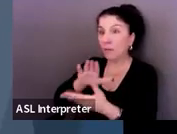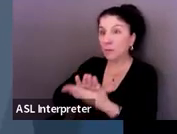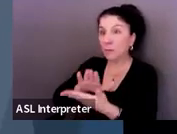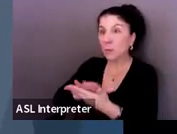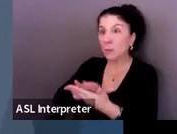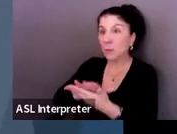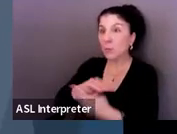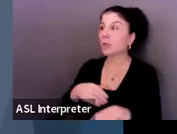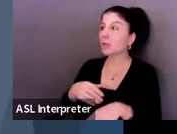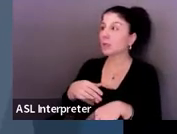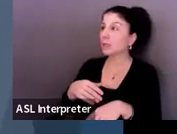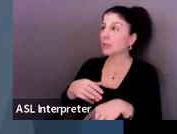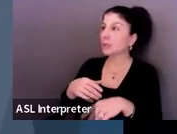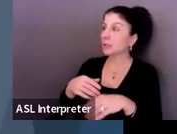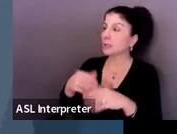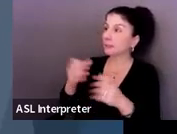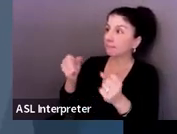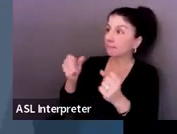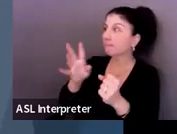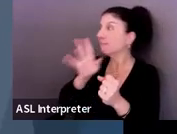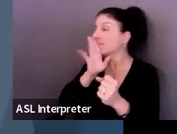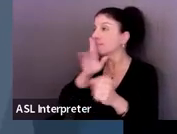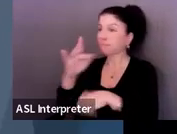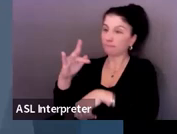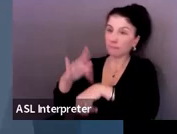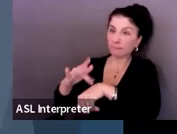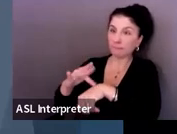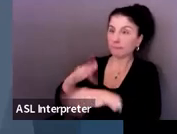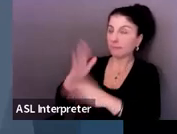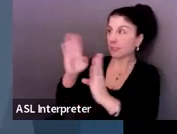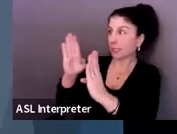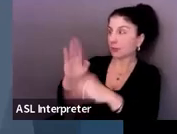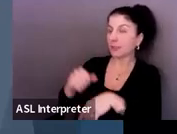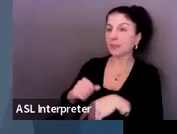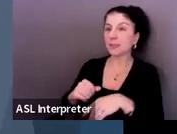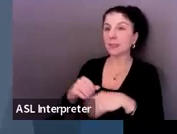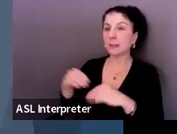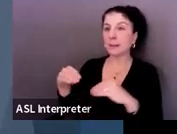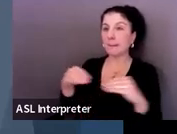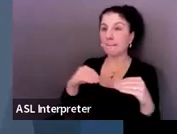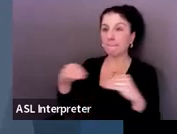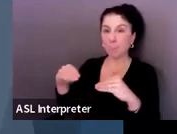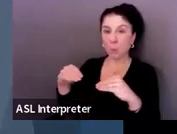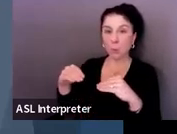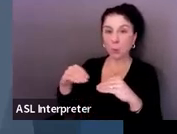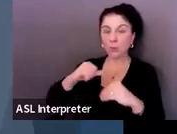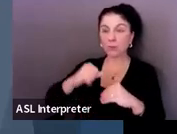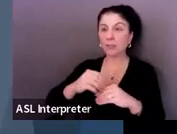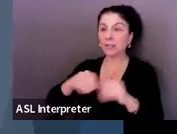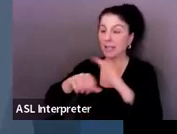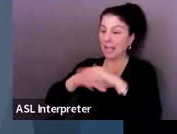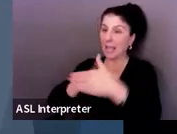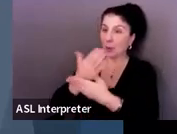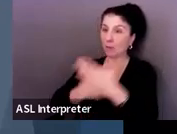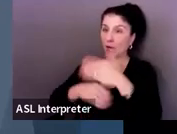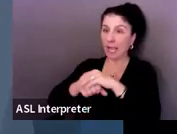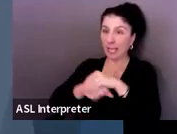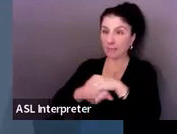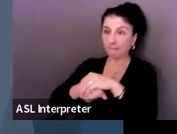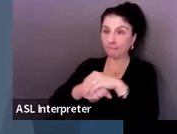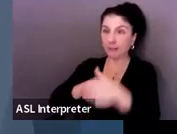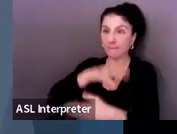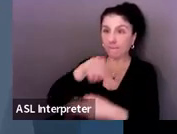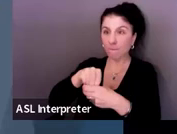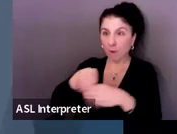attention from peers and staff. He tolerates position changes on a mat table and allows hand over hand assistance to participate in activities.